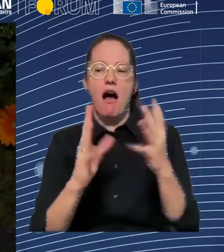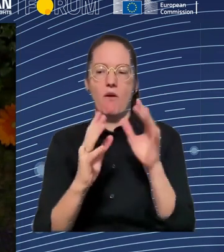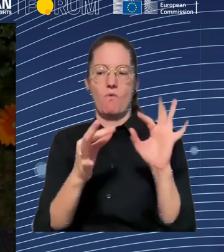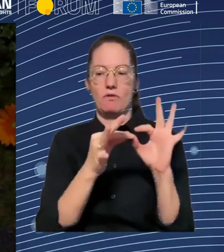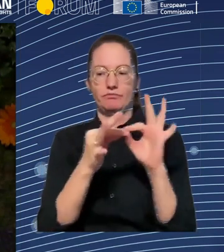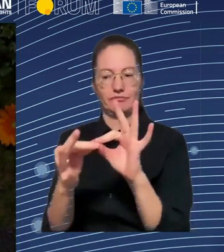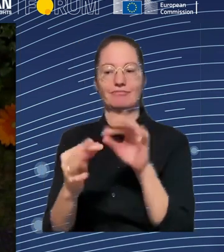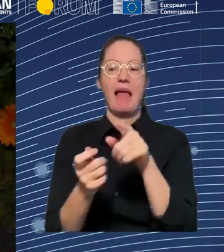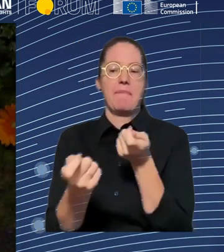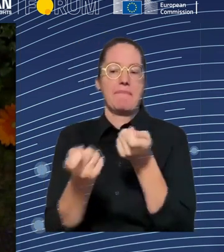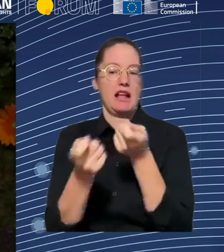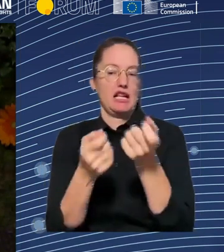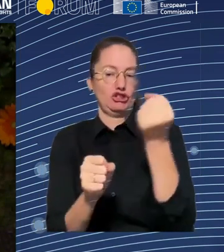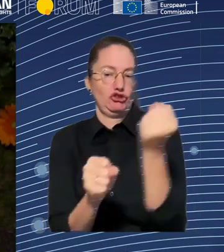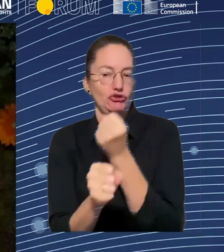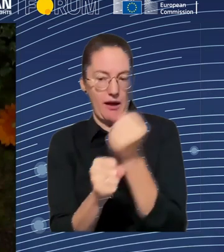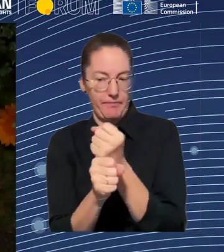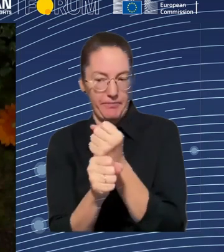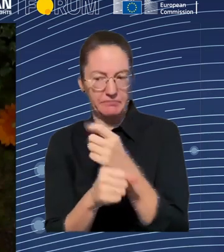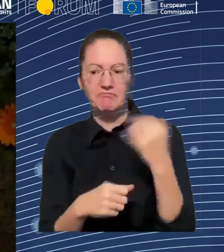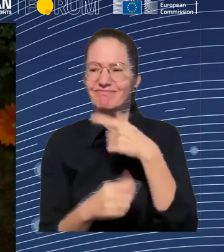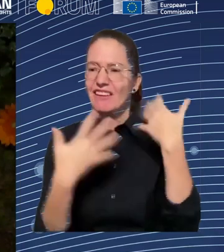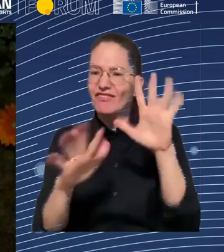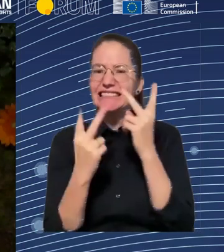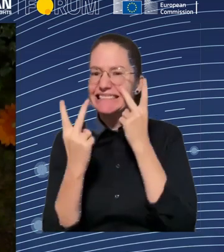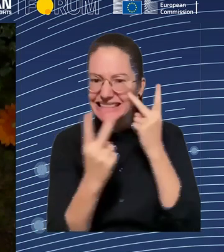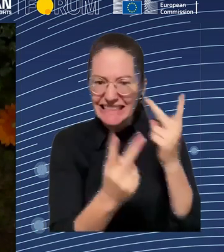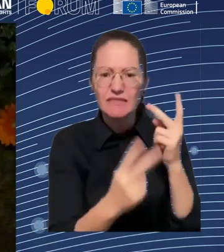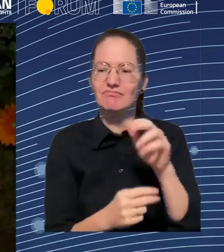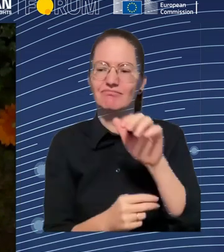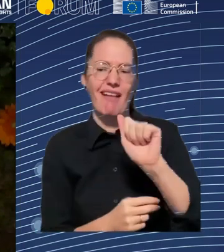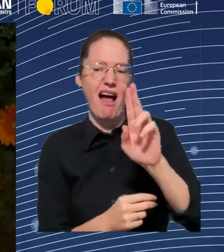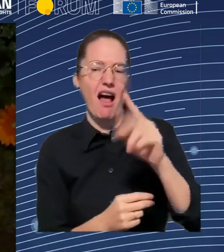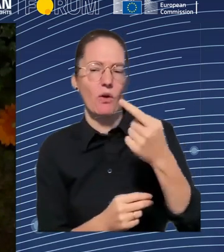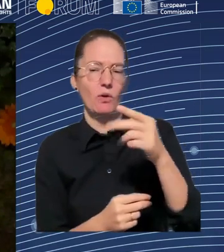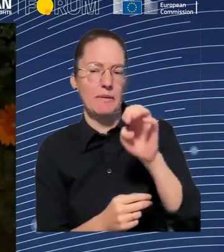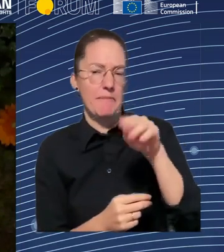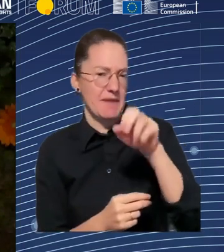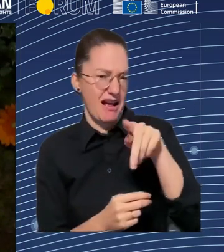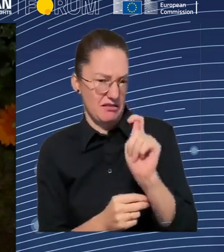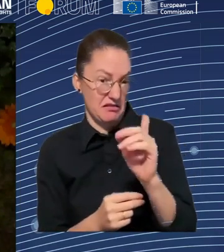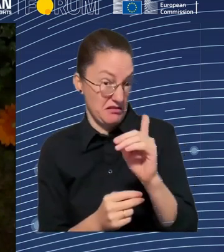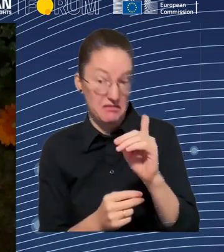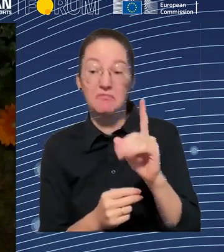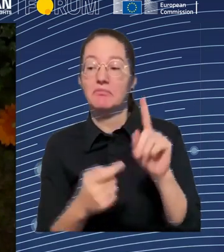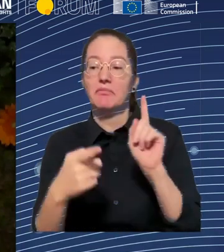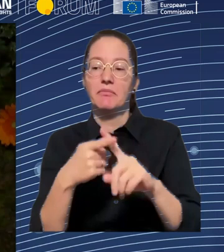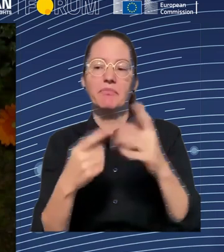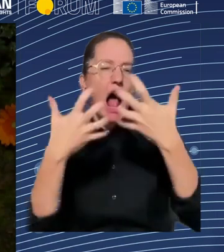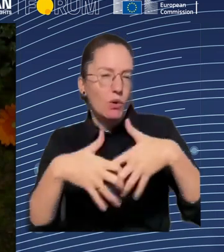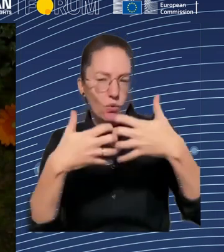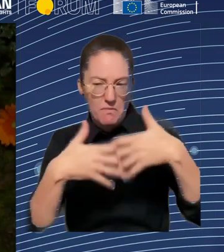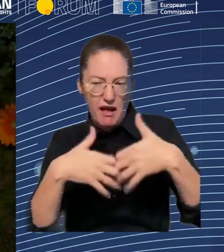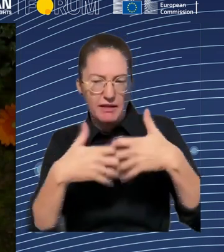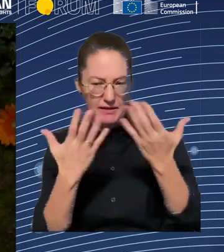hiring workers to managing the day-to-day enterprise, potentially all the way through to firing them, and then either augmenting or fully automating